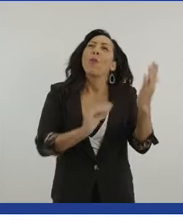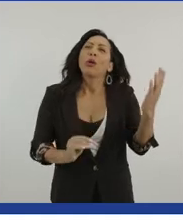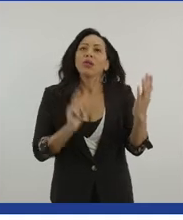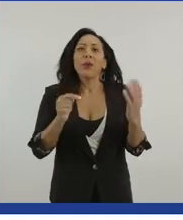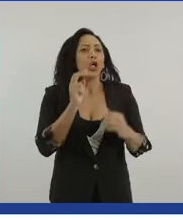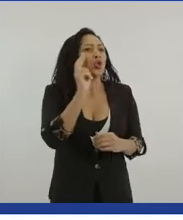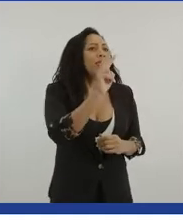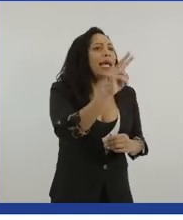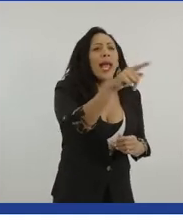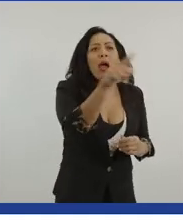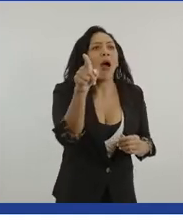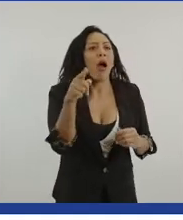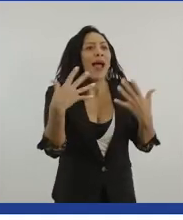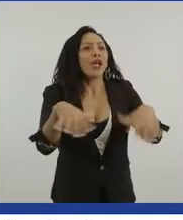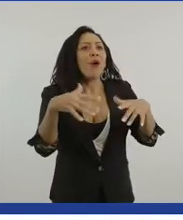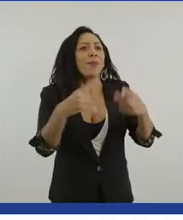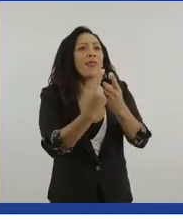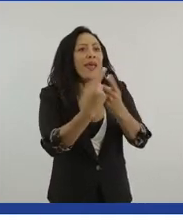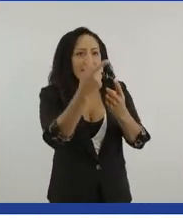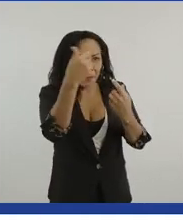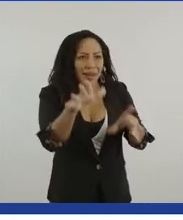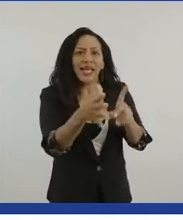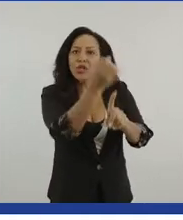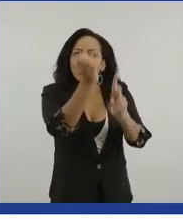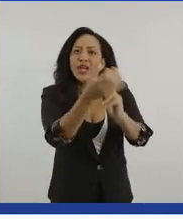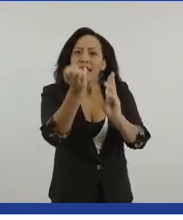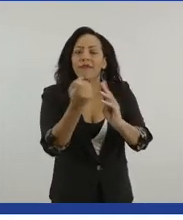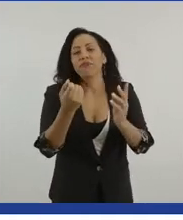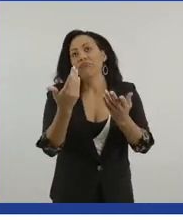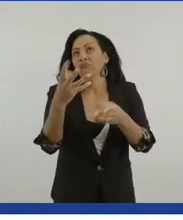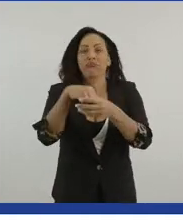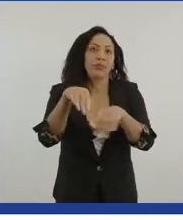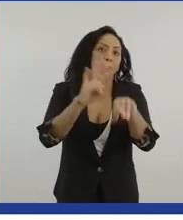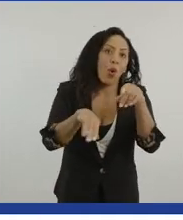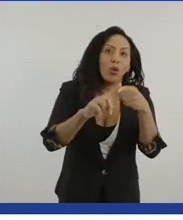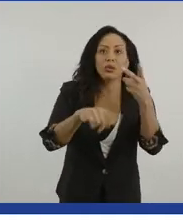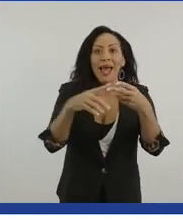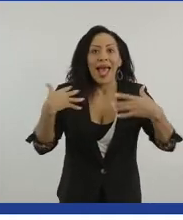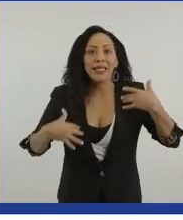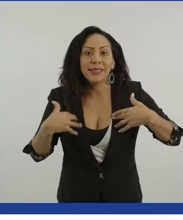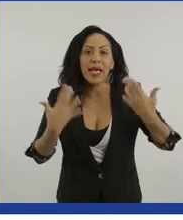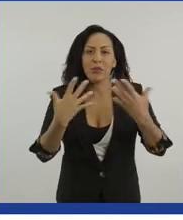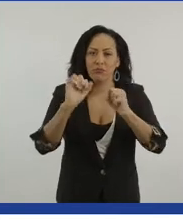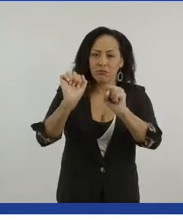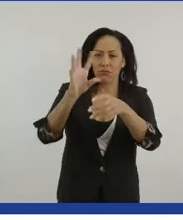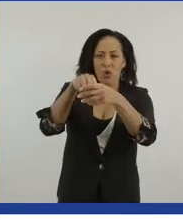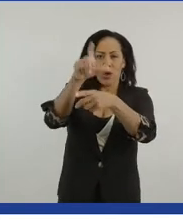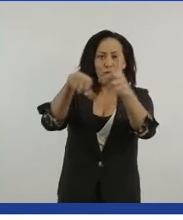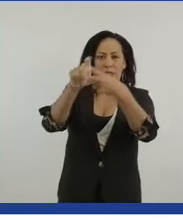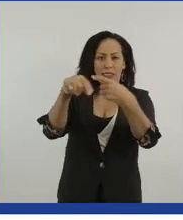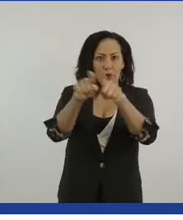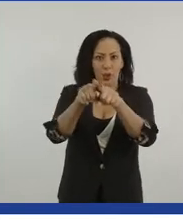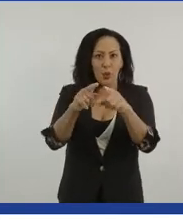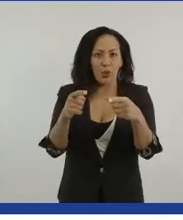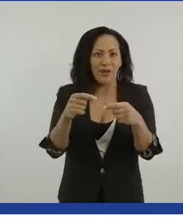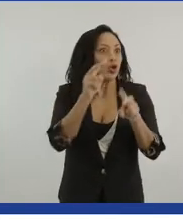doing incredible things within their life. And whether that's in sport, within entertainment and in your community as well, I'm sure there's,